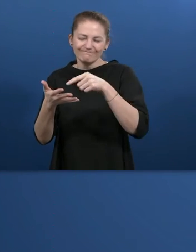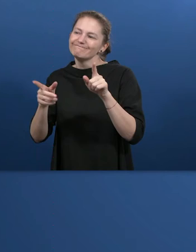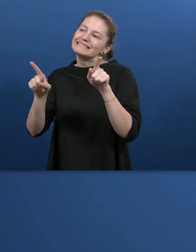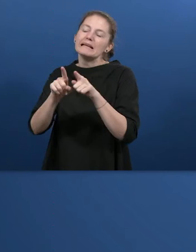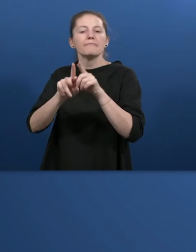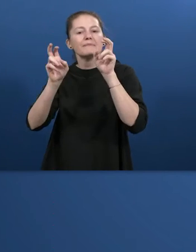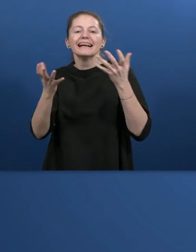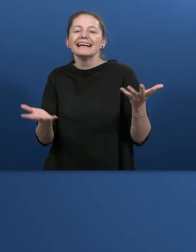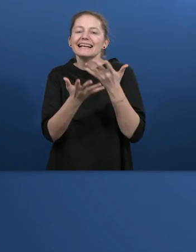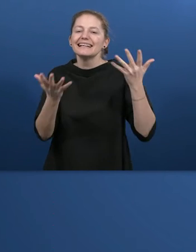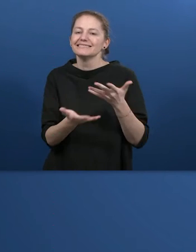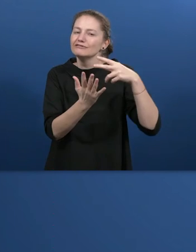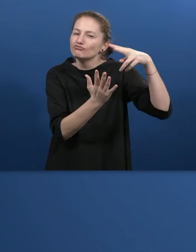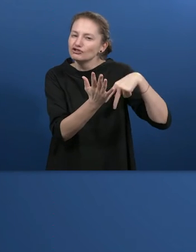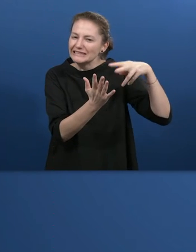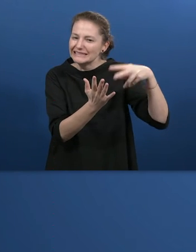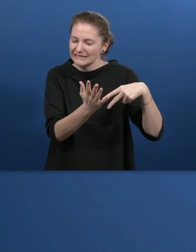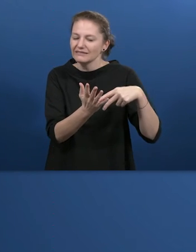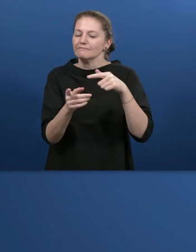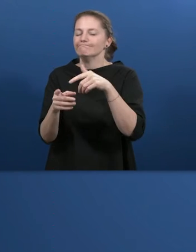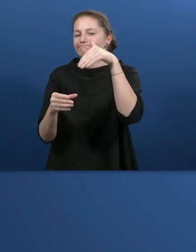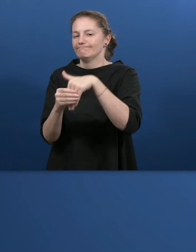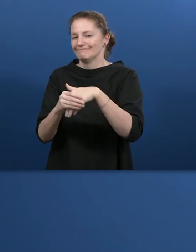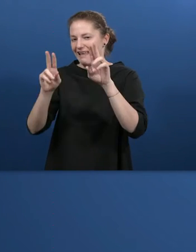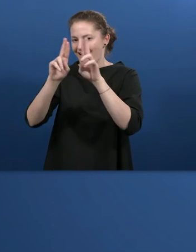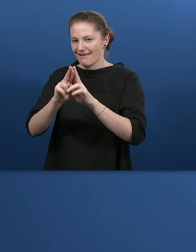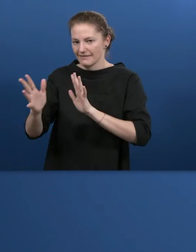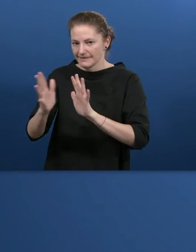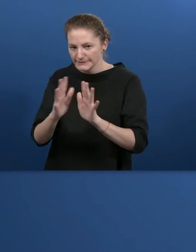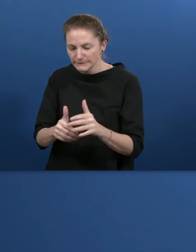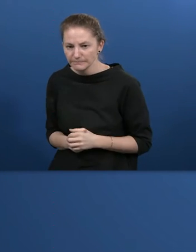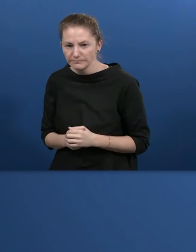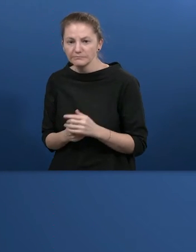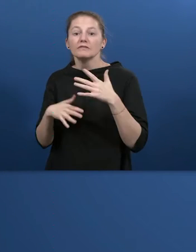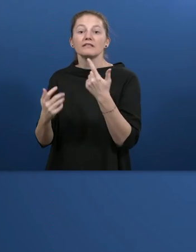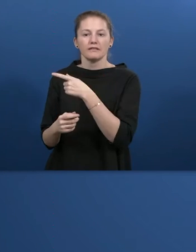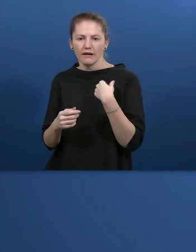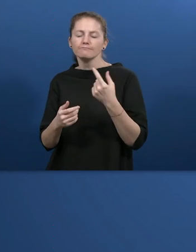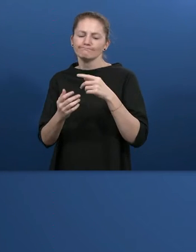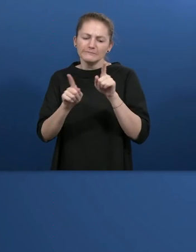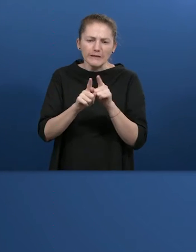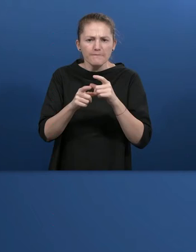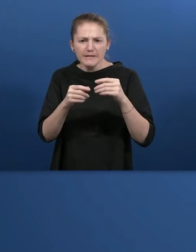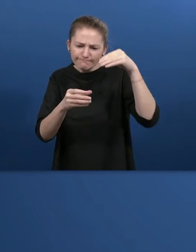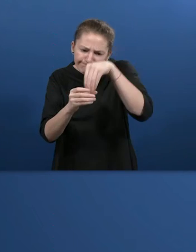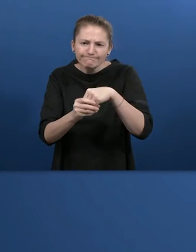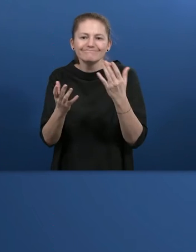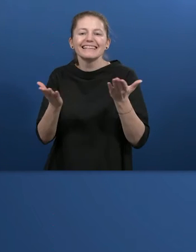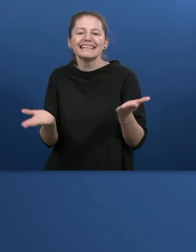international sign. Then we produced easy to read or easy to listen to actually